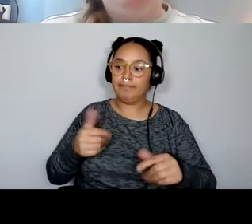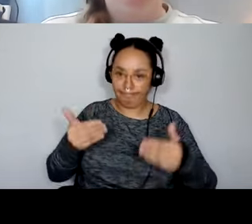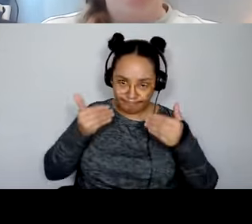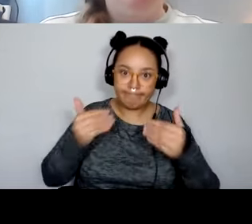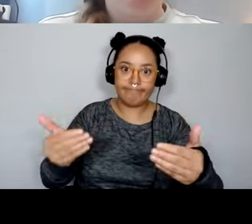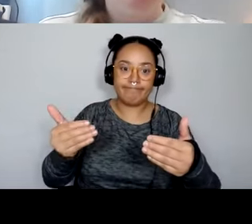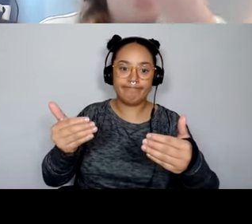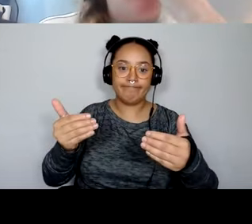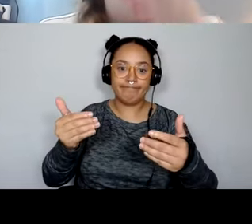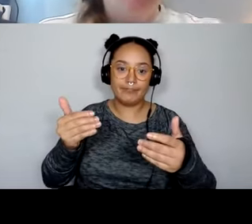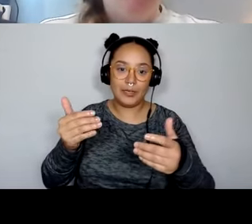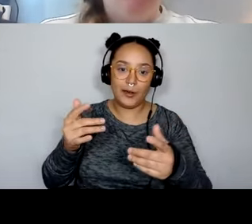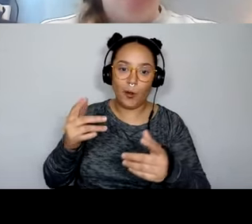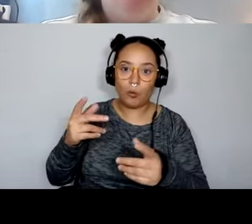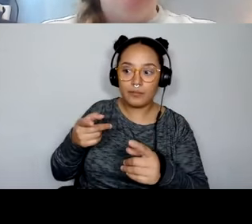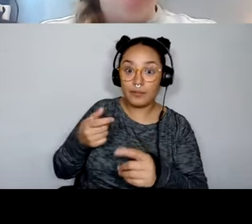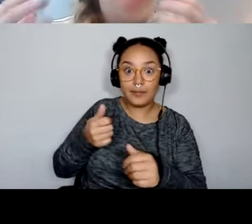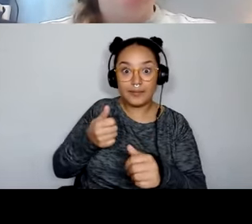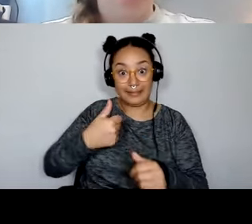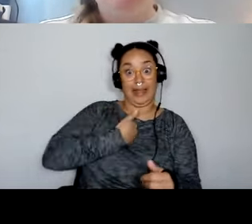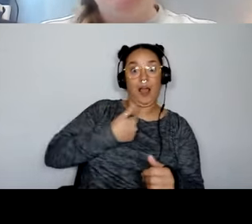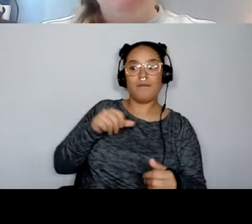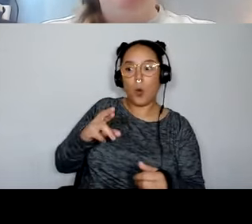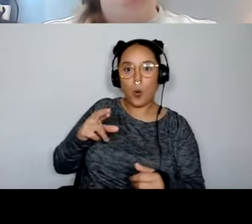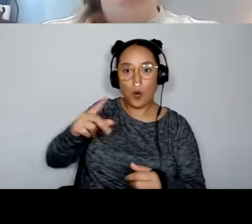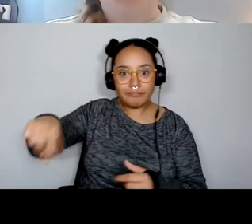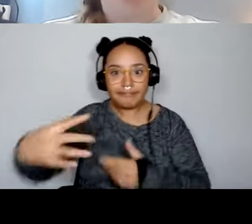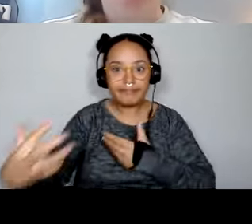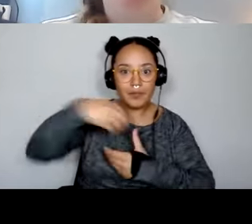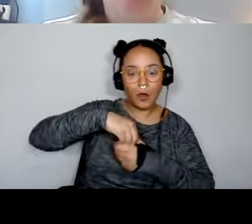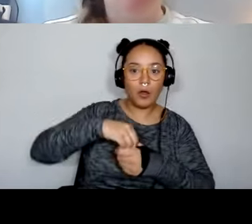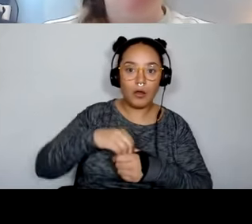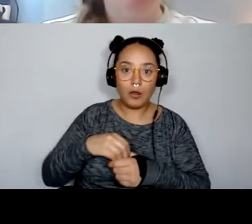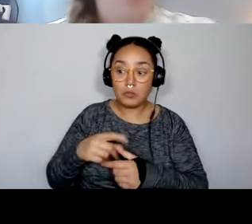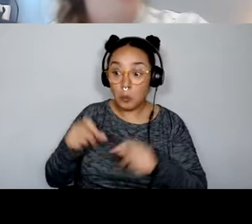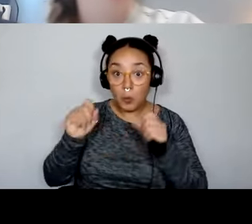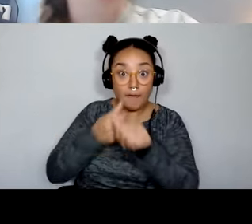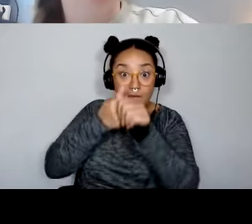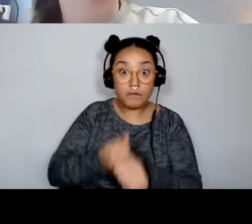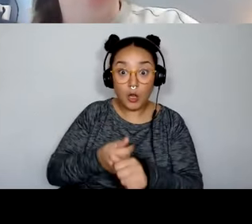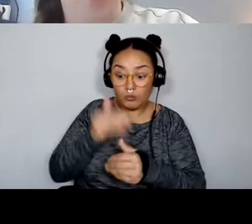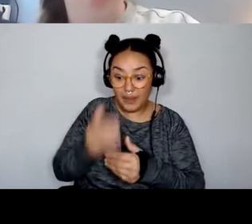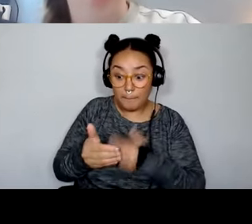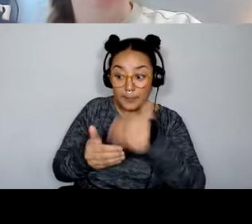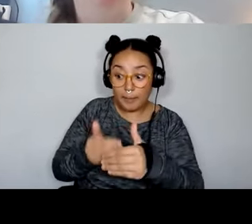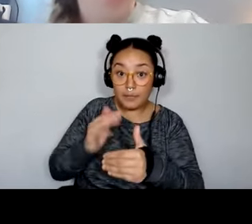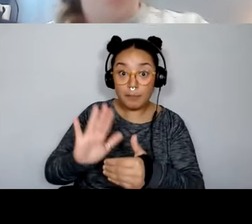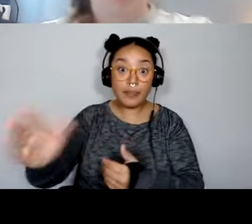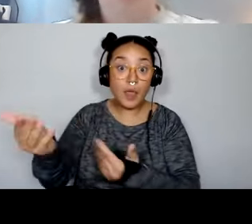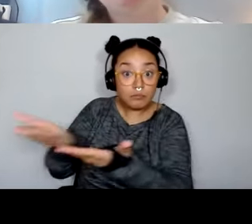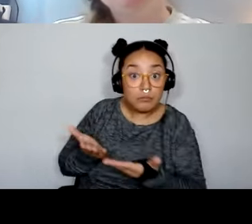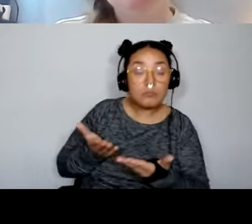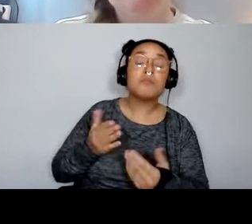And, and again, you might be moving forward with exactly the idea that the students have proposed. You might be moving forward with